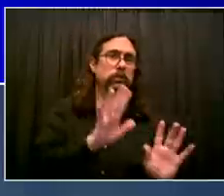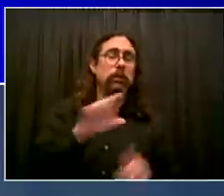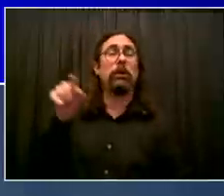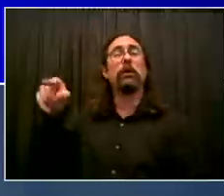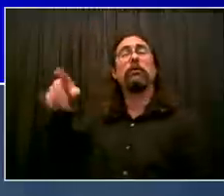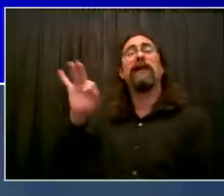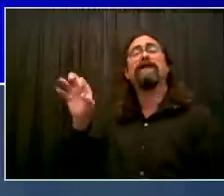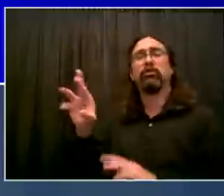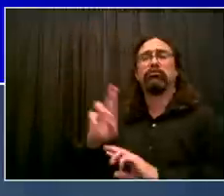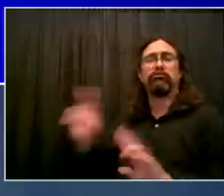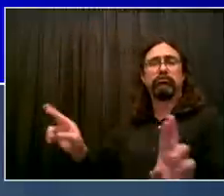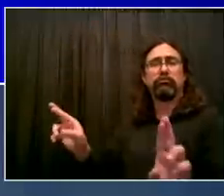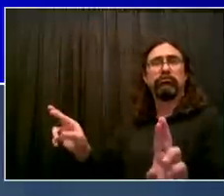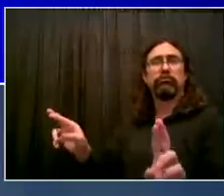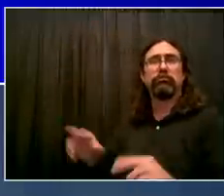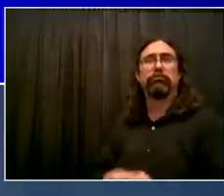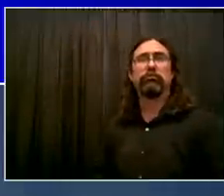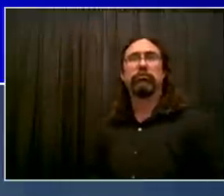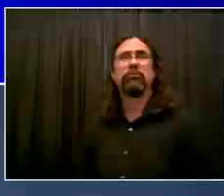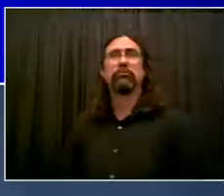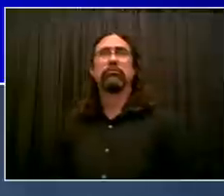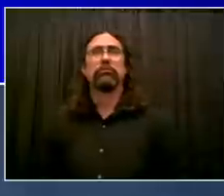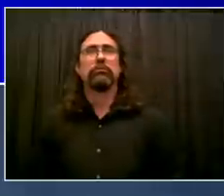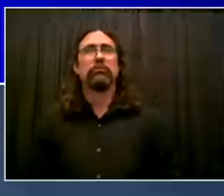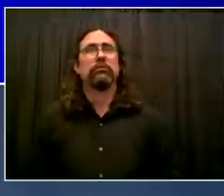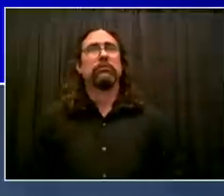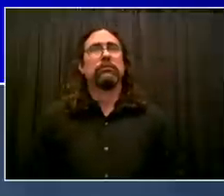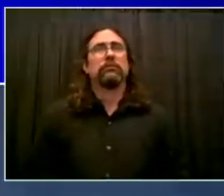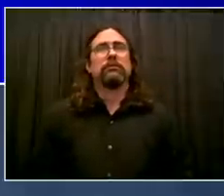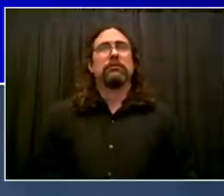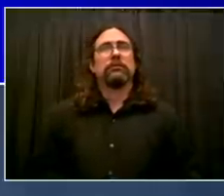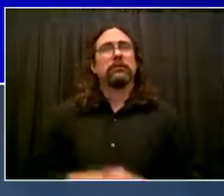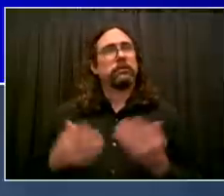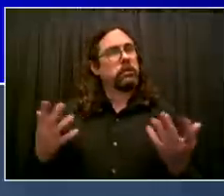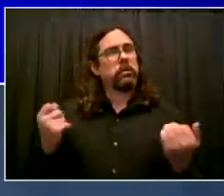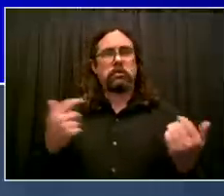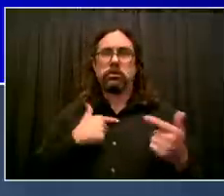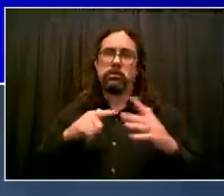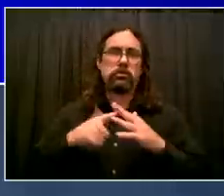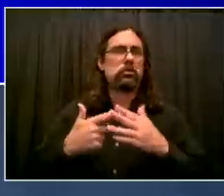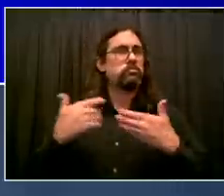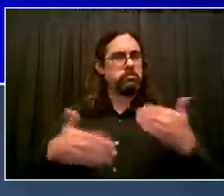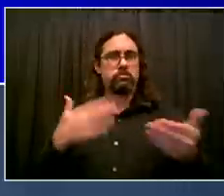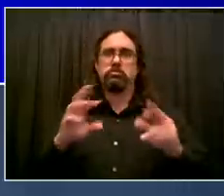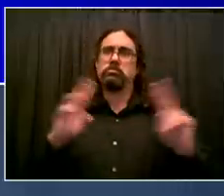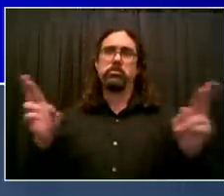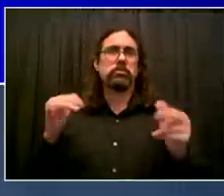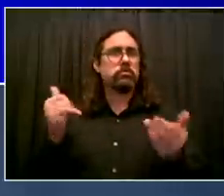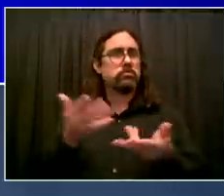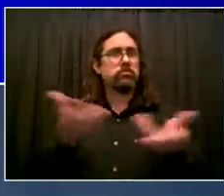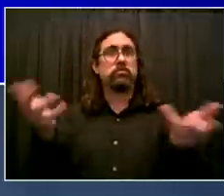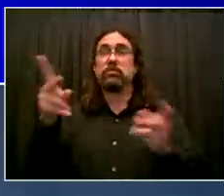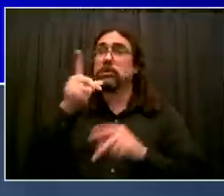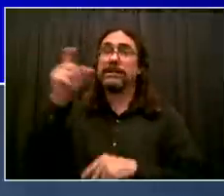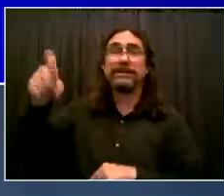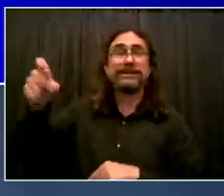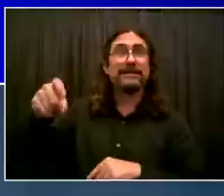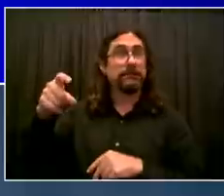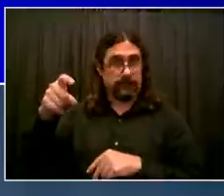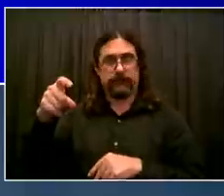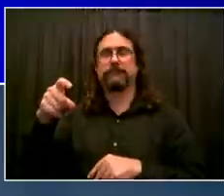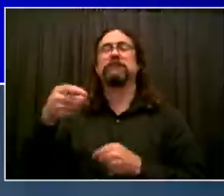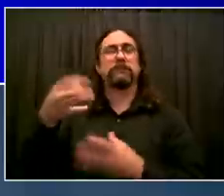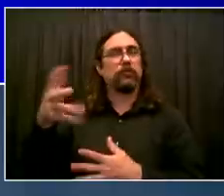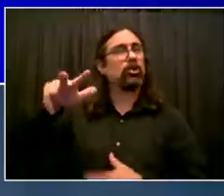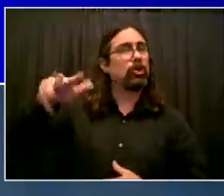day continuing the effort to get folks vaccinated for the very first time who have not yet getting second shots to people who need second shots. But again, let's